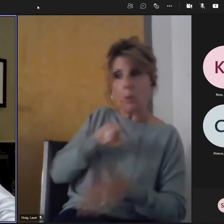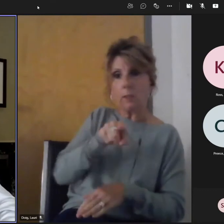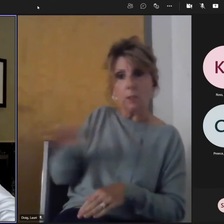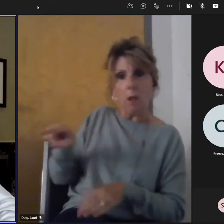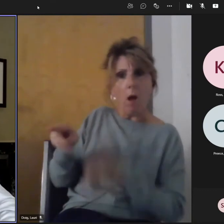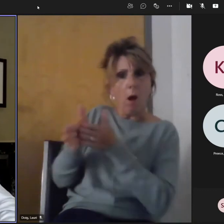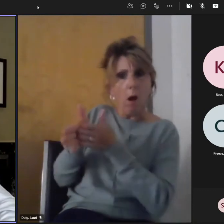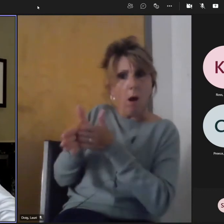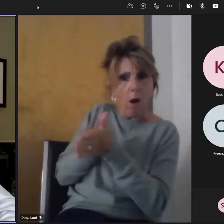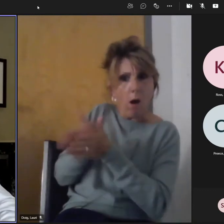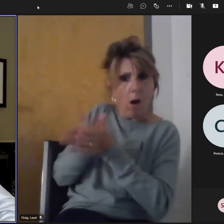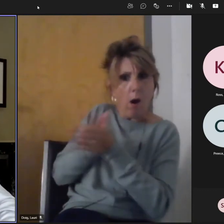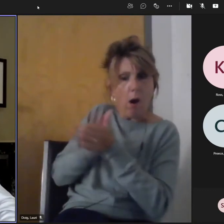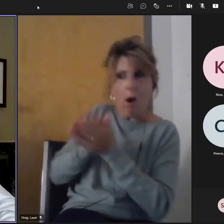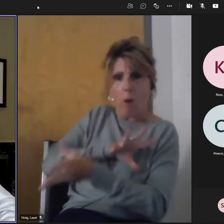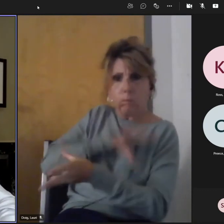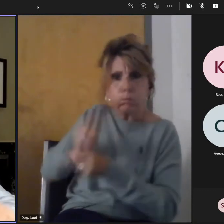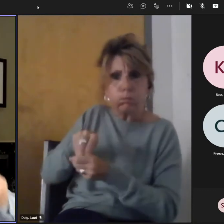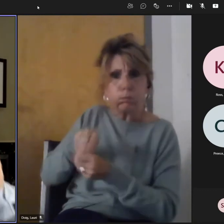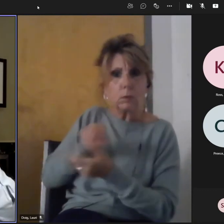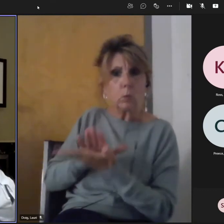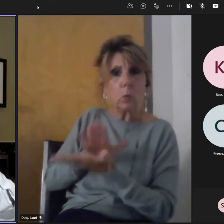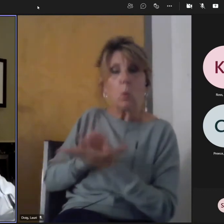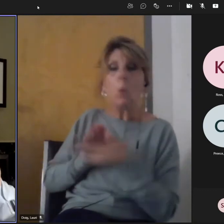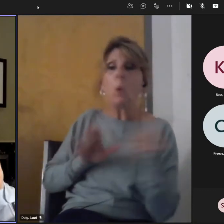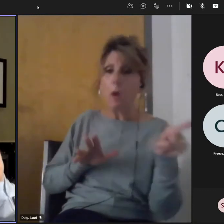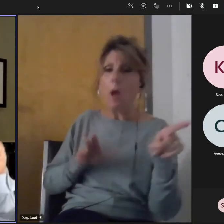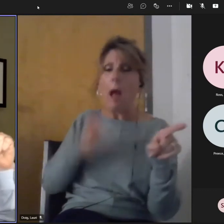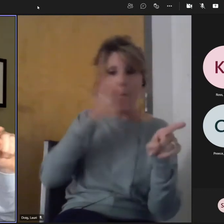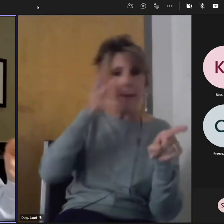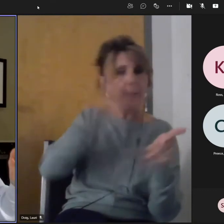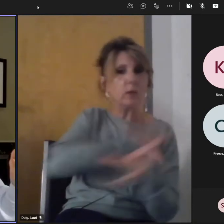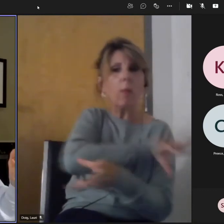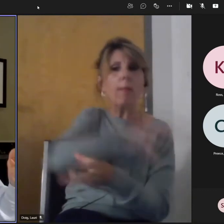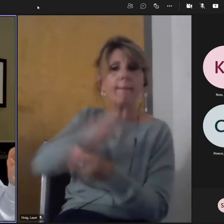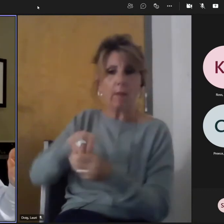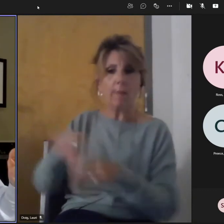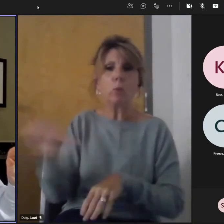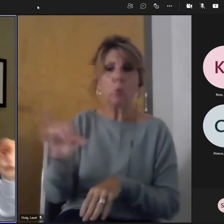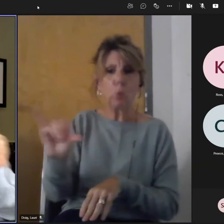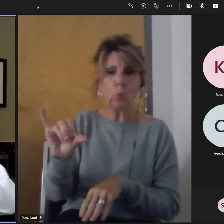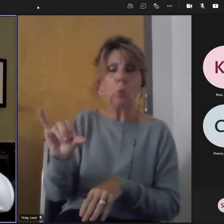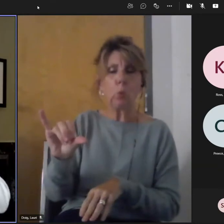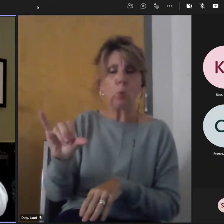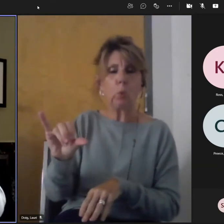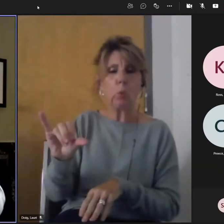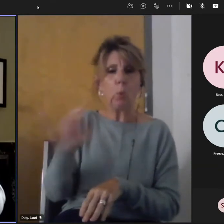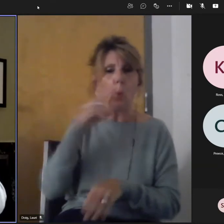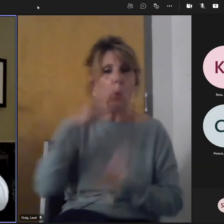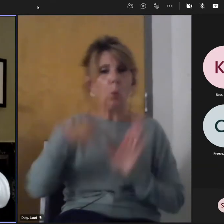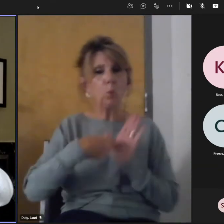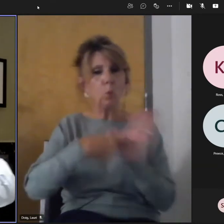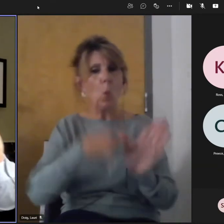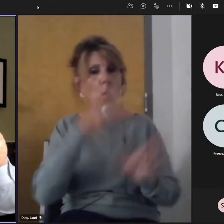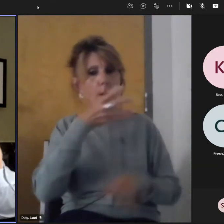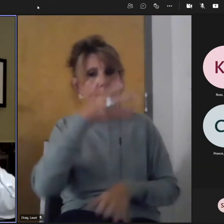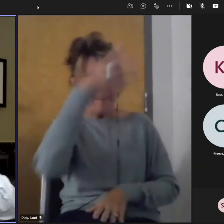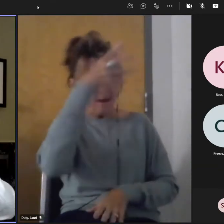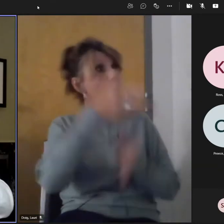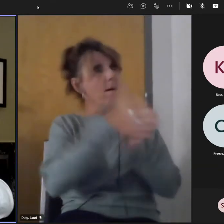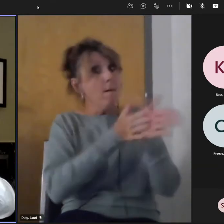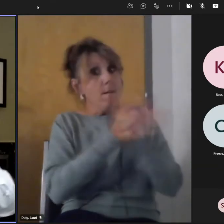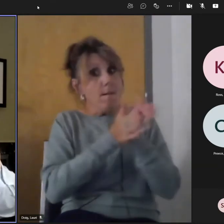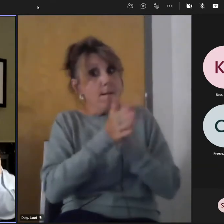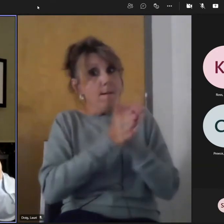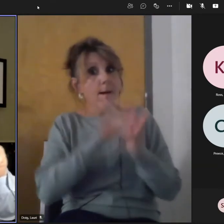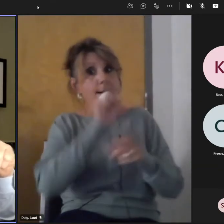start to show more interest in the in the schooling. And it's their students who cause that interest. And it's the teachers and the learning